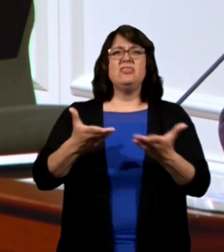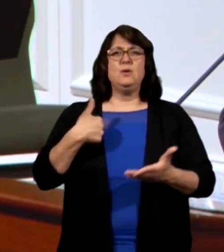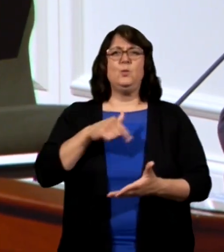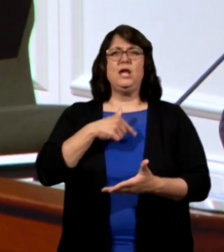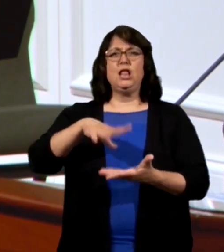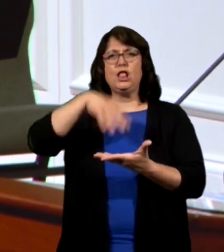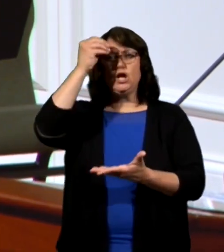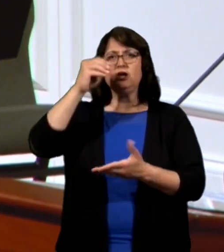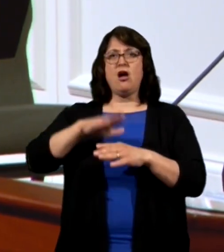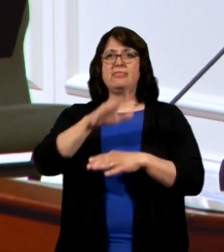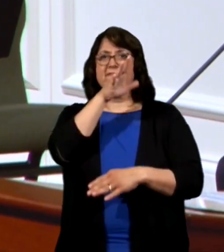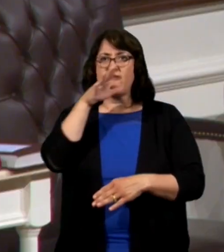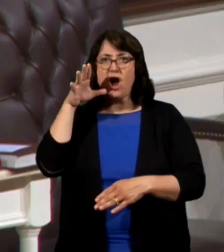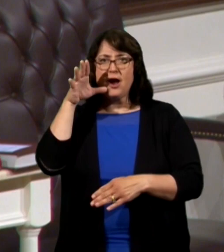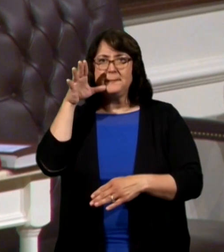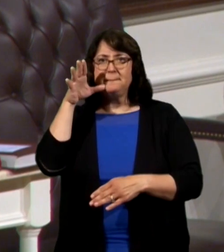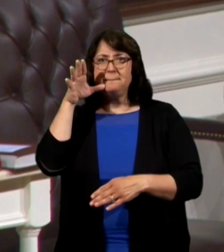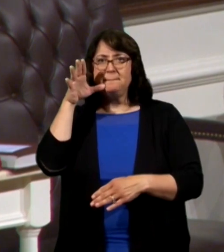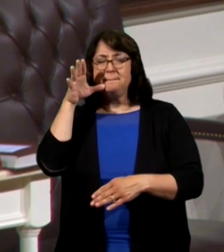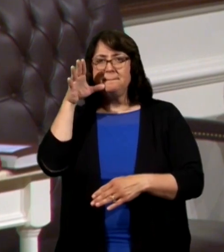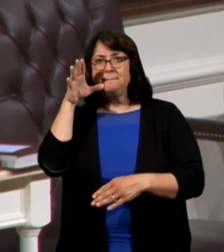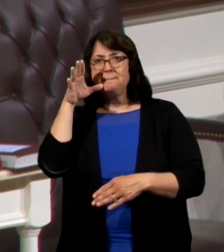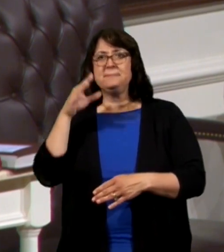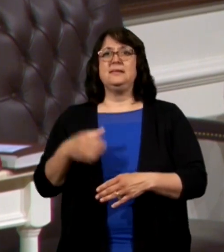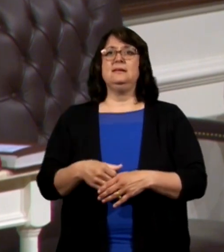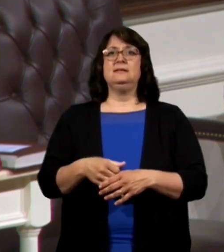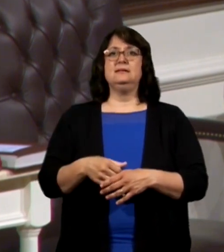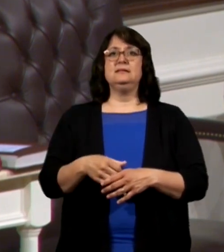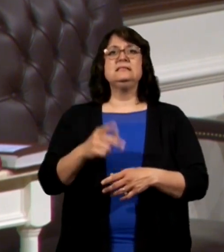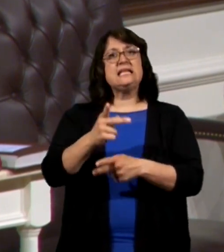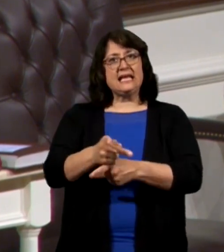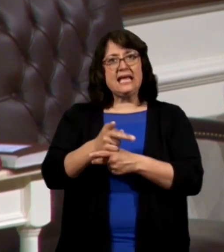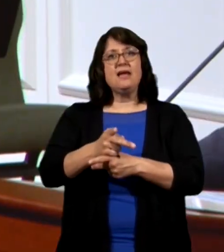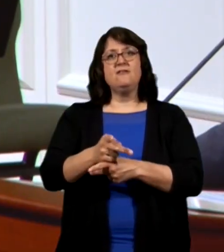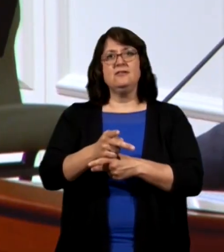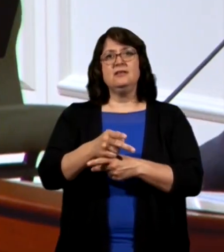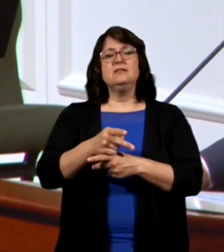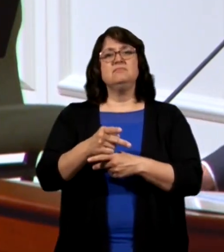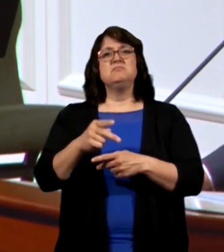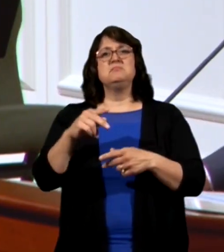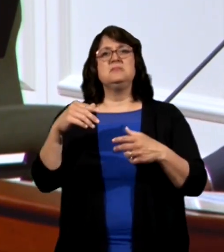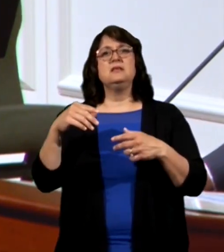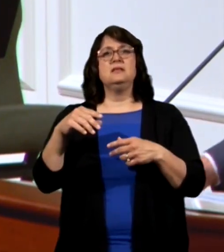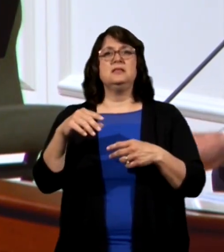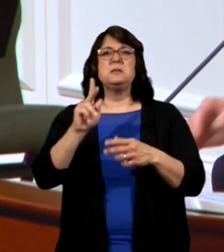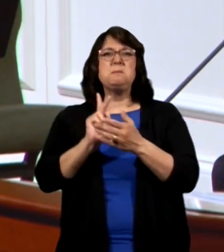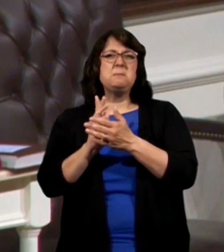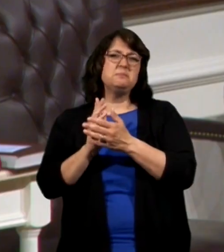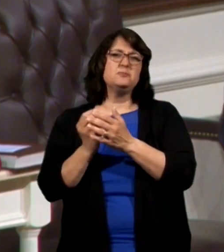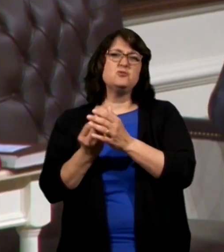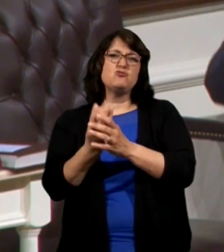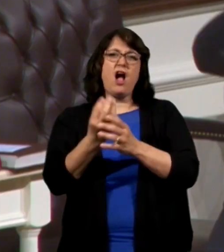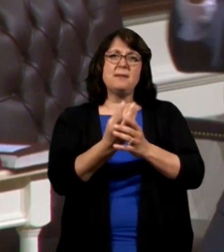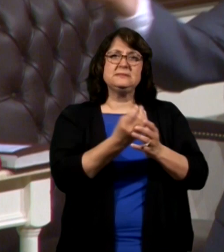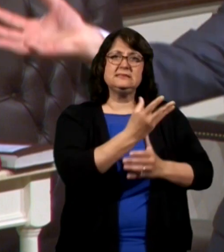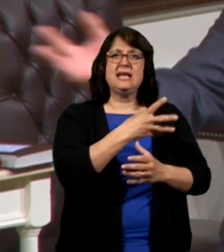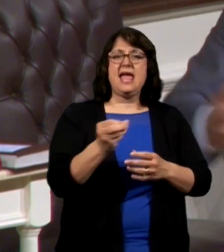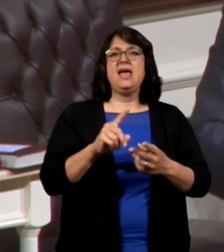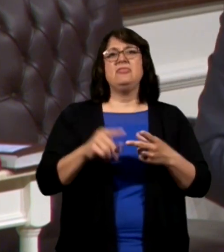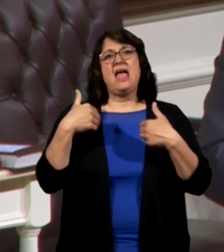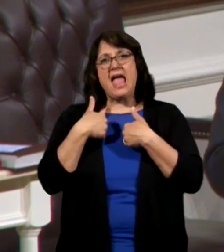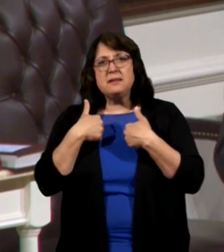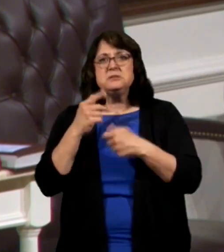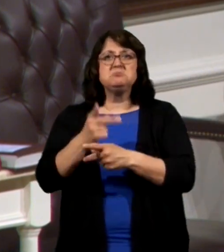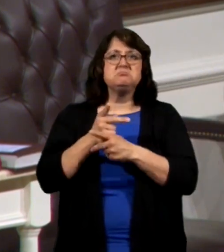on the farm was taking care of the crops and animal husbandry and putting new